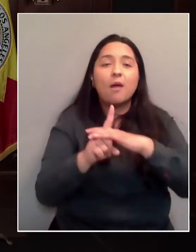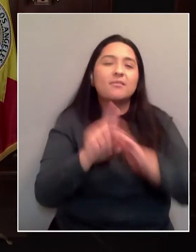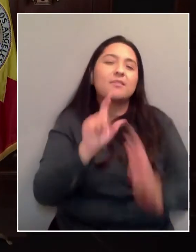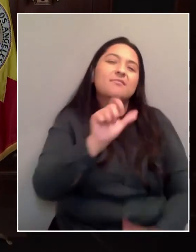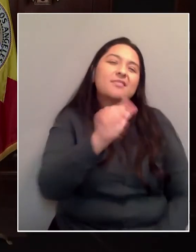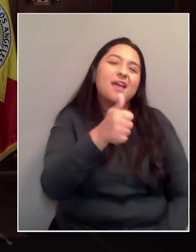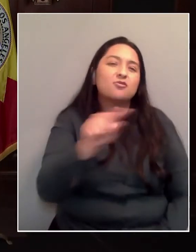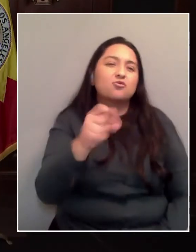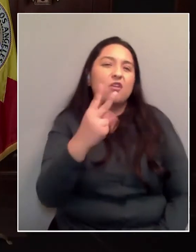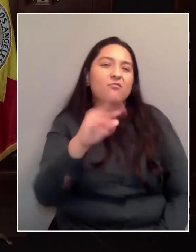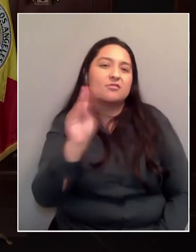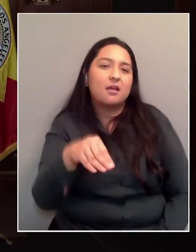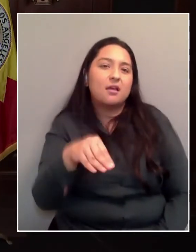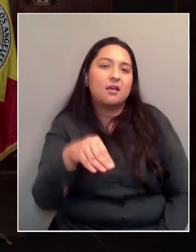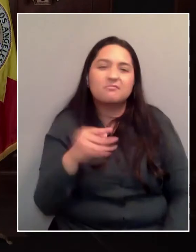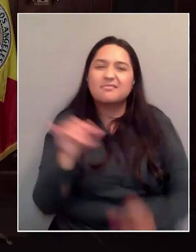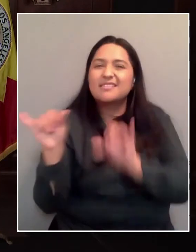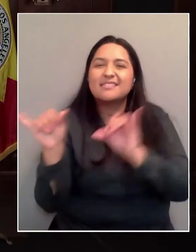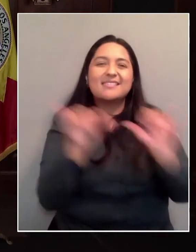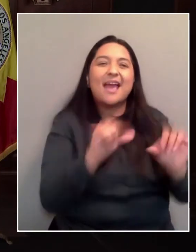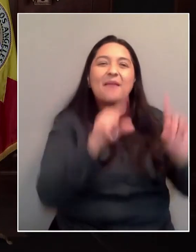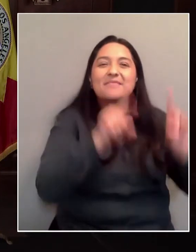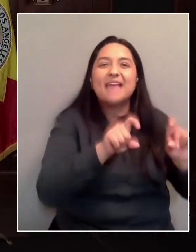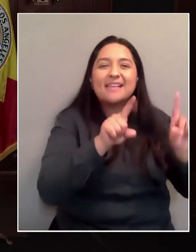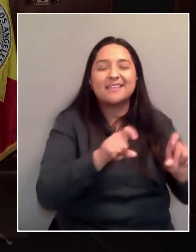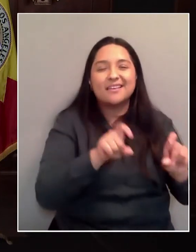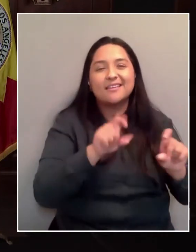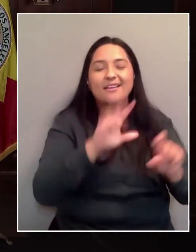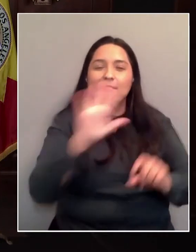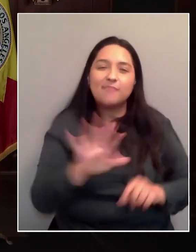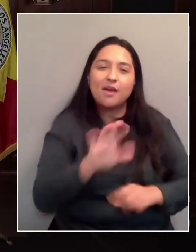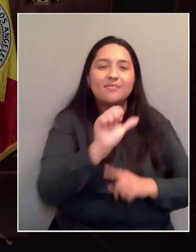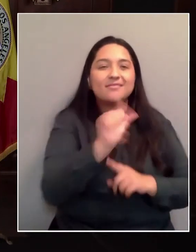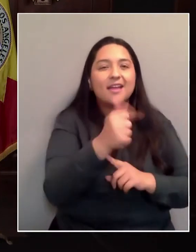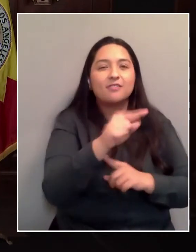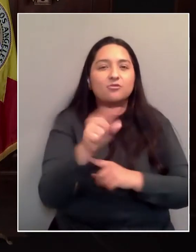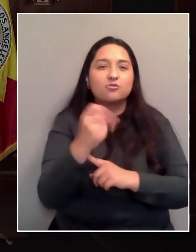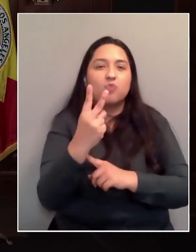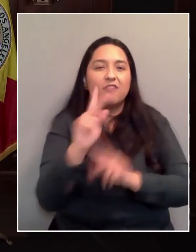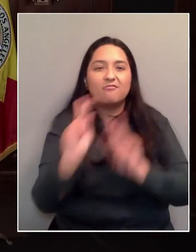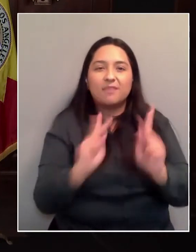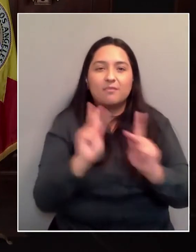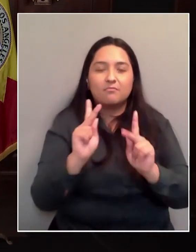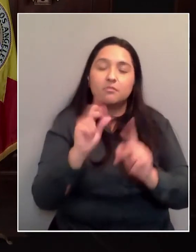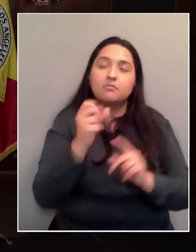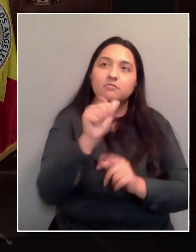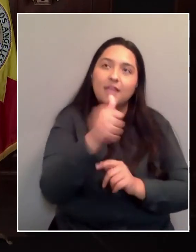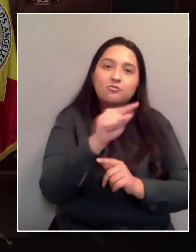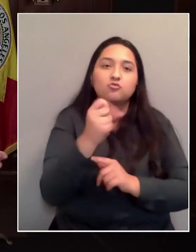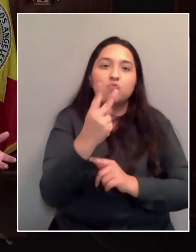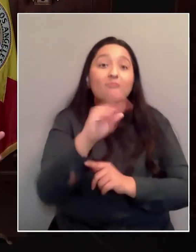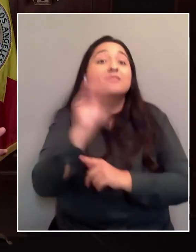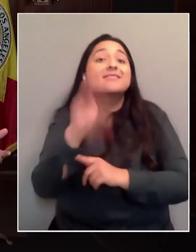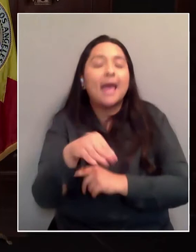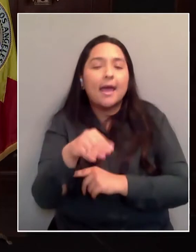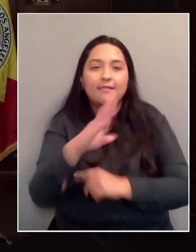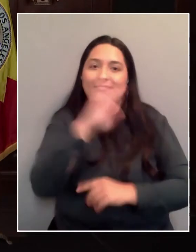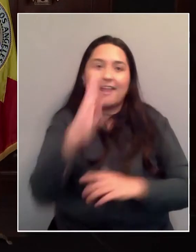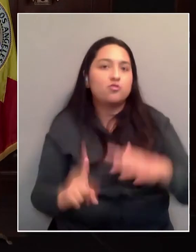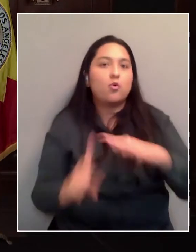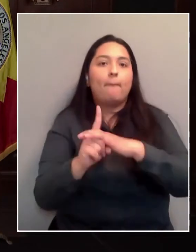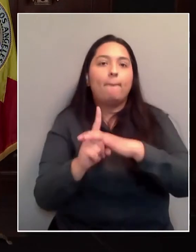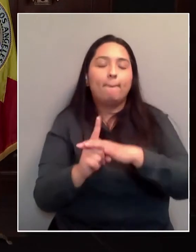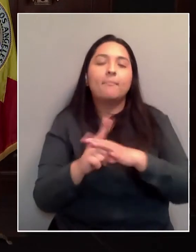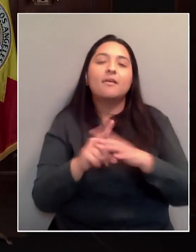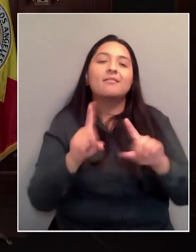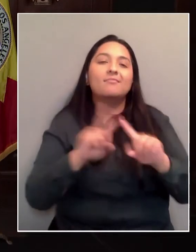about 10 to 12% of people don't show up. But we build that in, we're kind of like a an airline we overbook knowing what our supply is